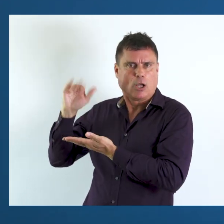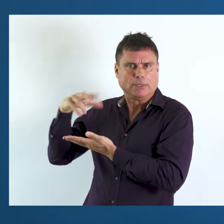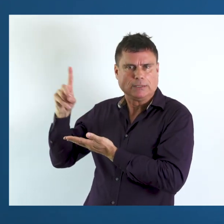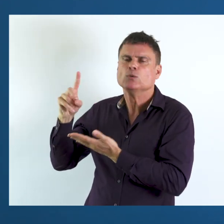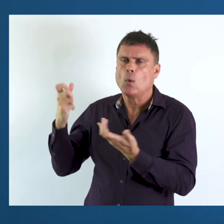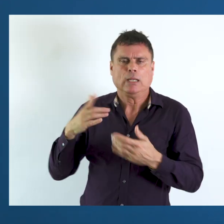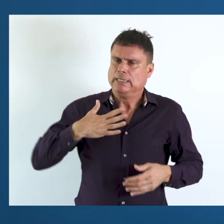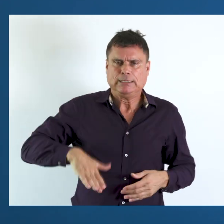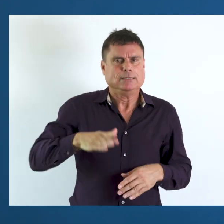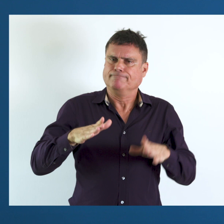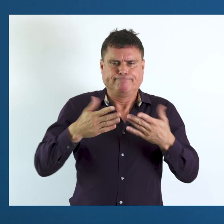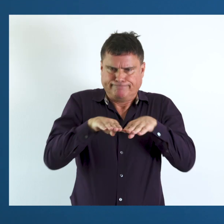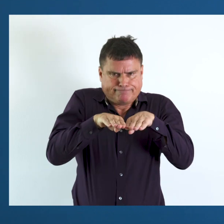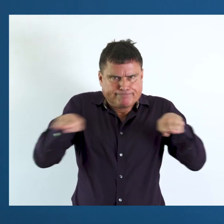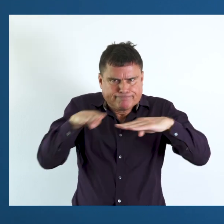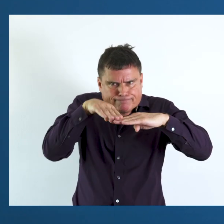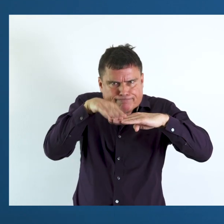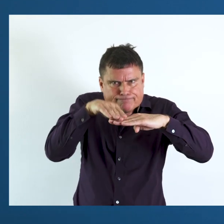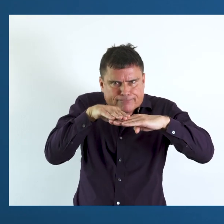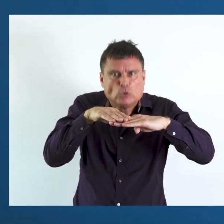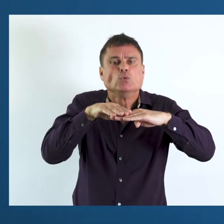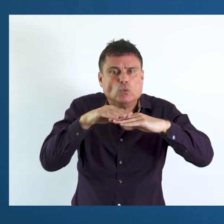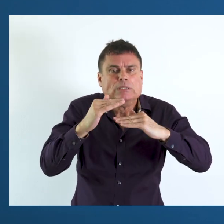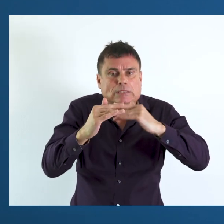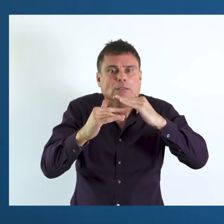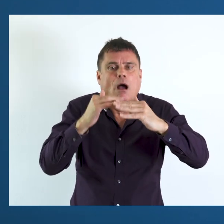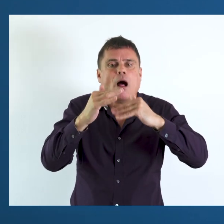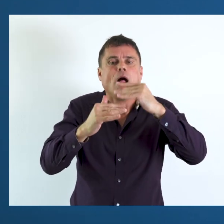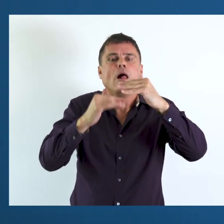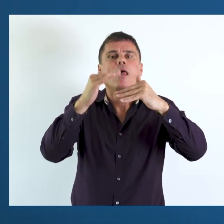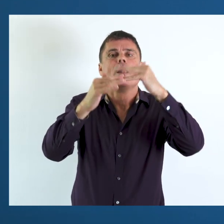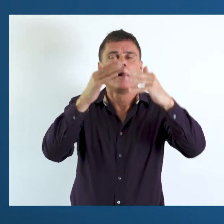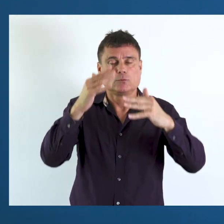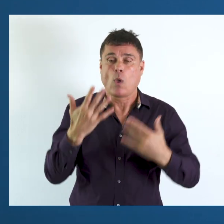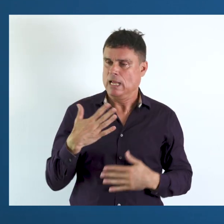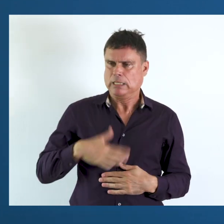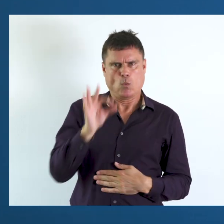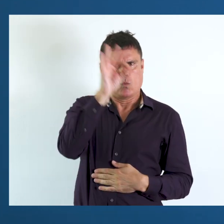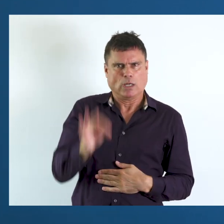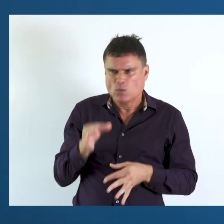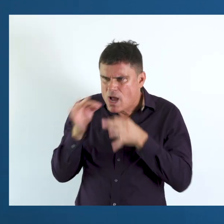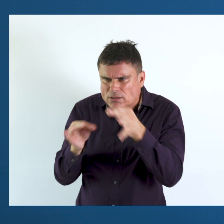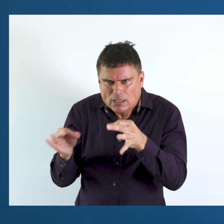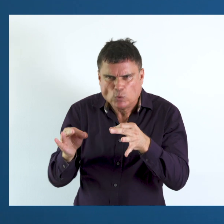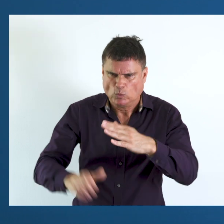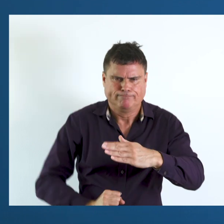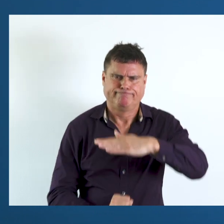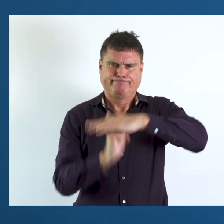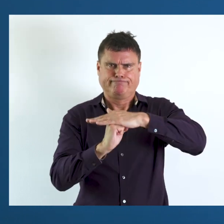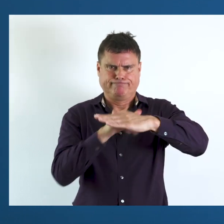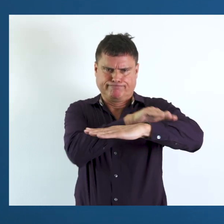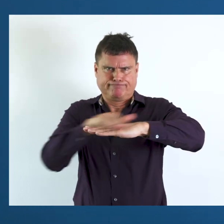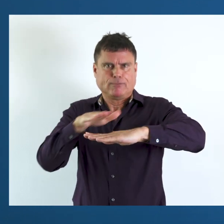improvements in meeting those goals. You need a baseline to begin with. So we propose using these questions on